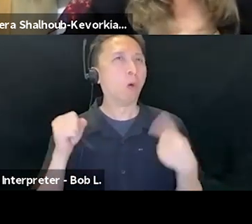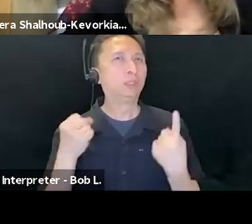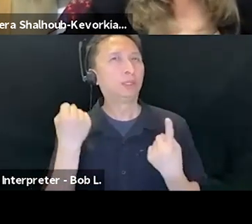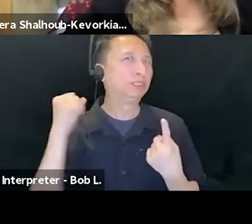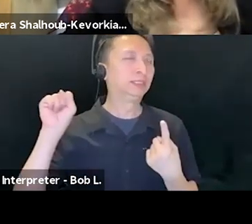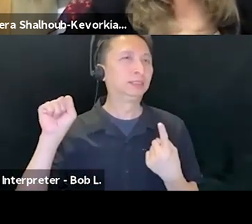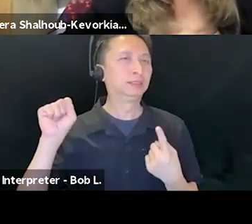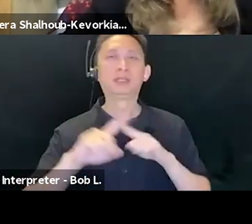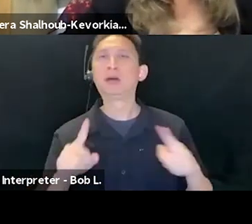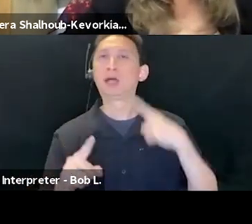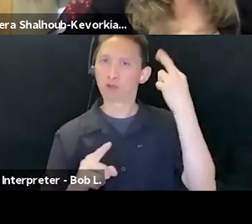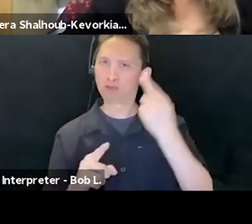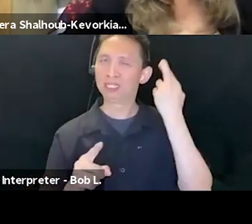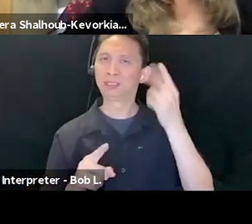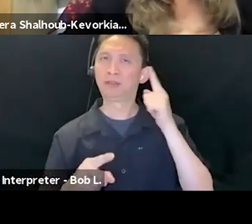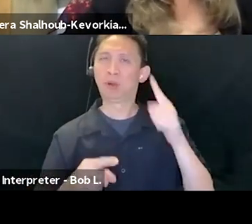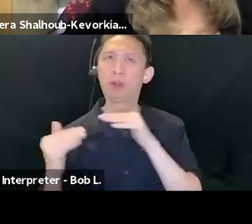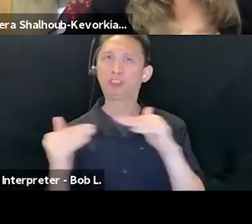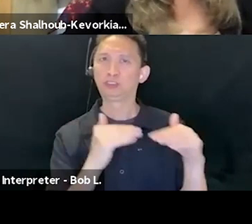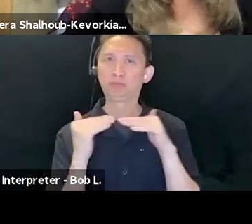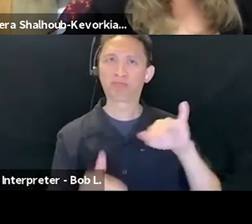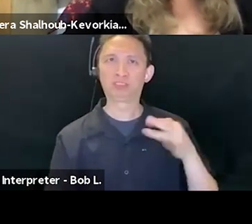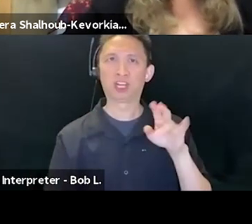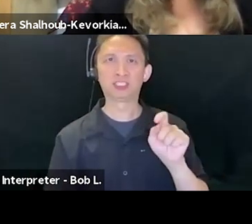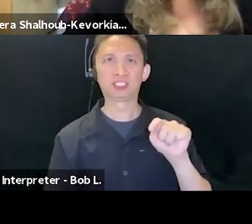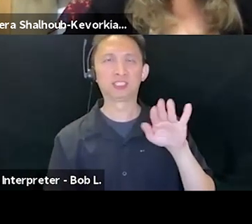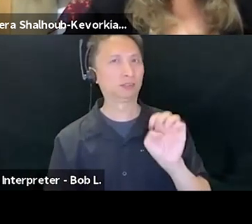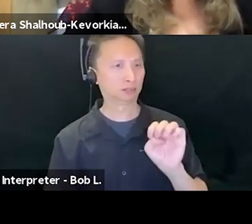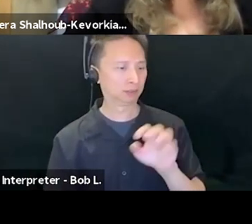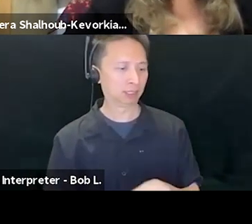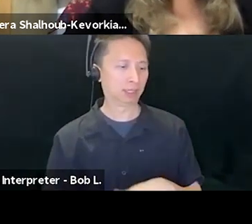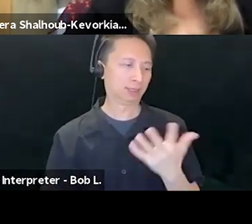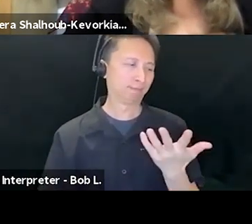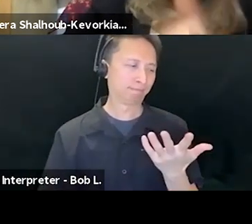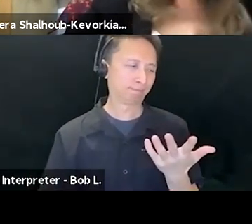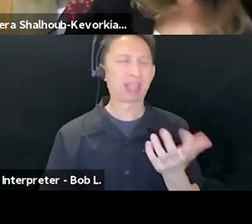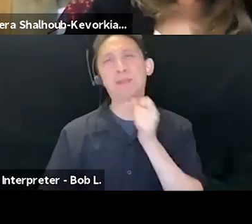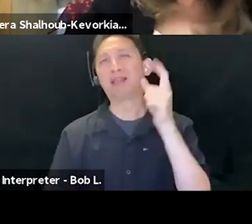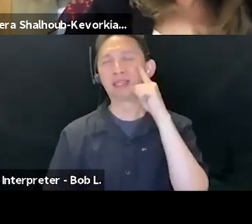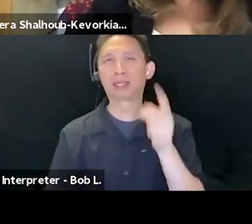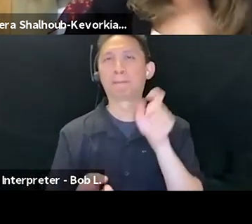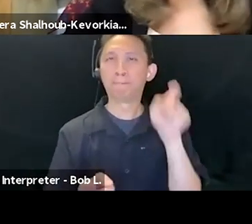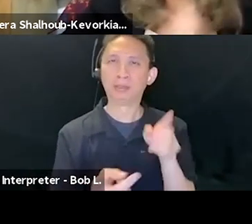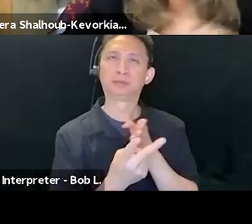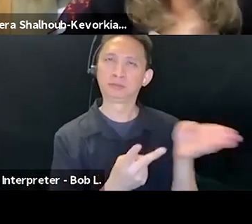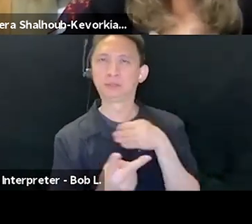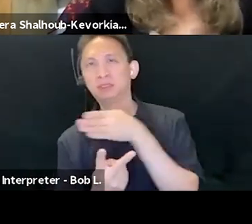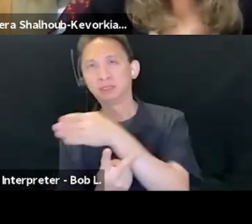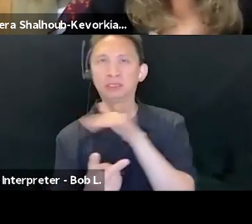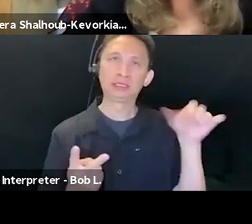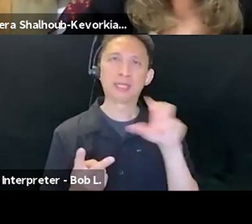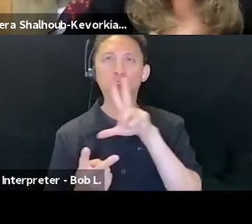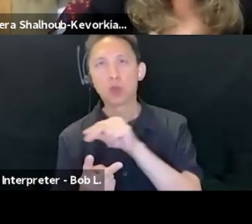cause for justice. I mean, that's what it comes down to, I think. Not to think in binary terms, but it's that, that sort of struggle around the question of